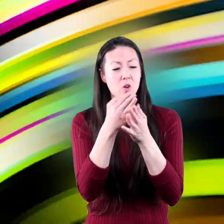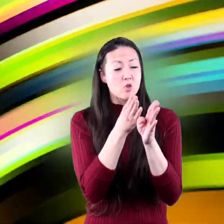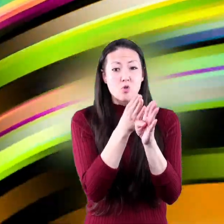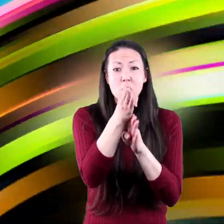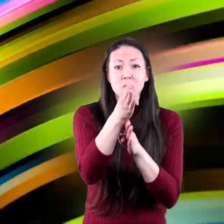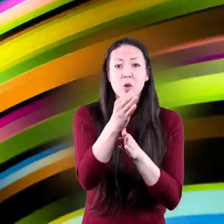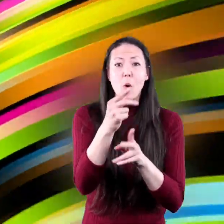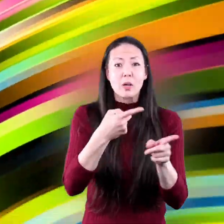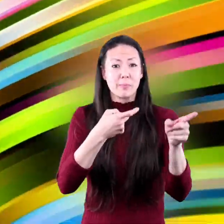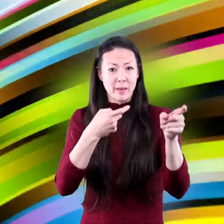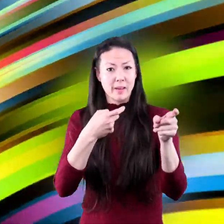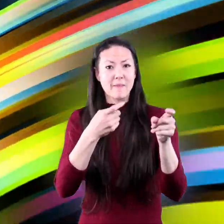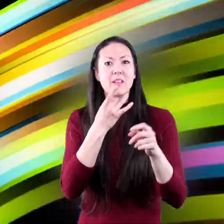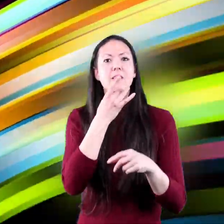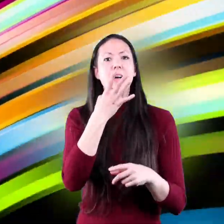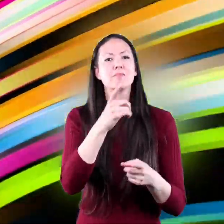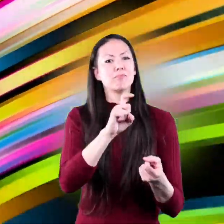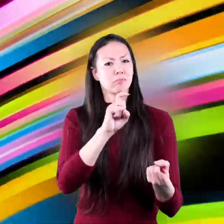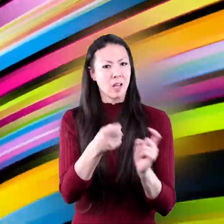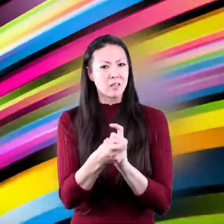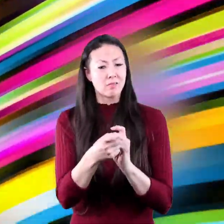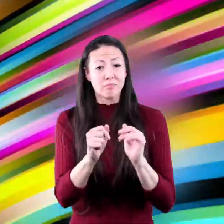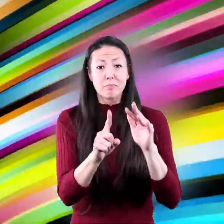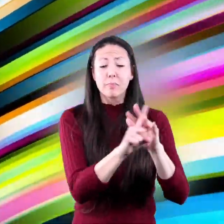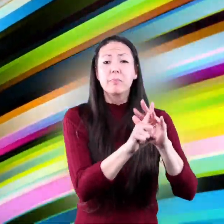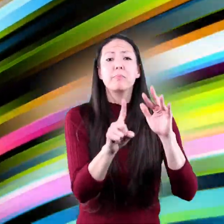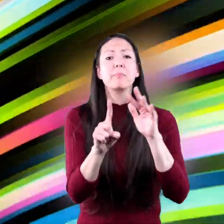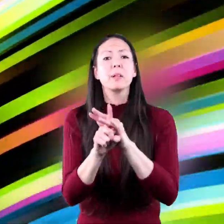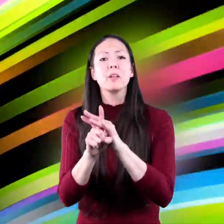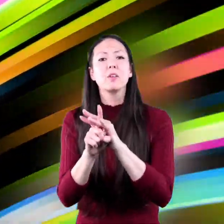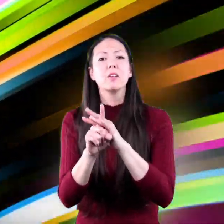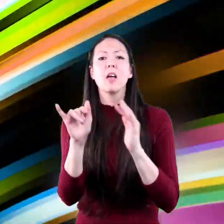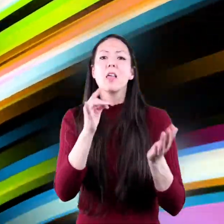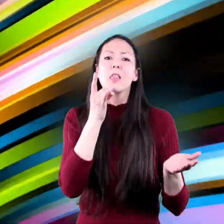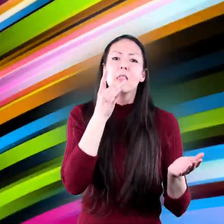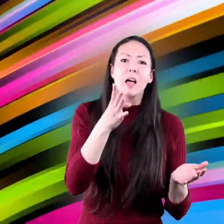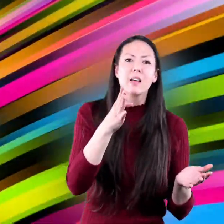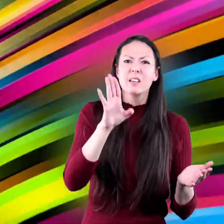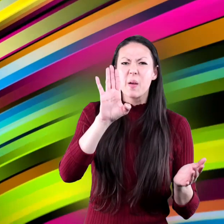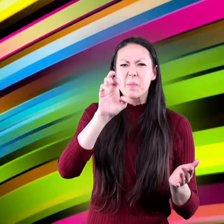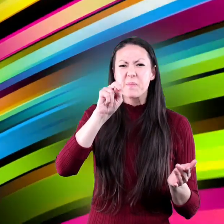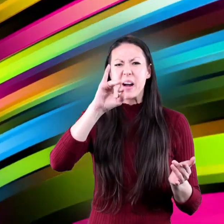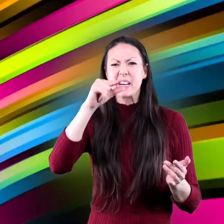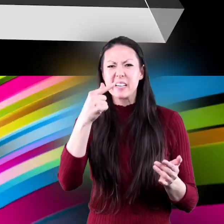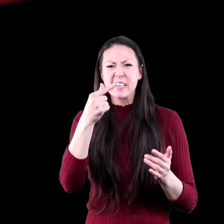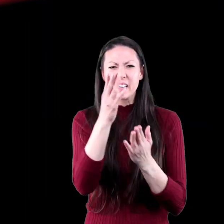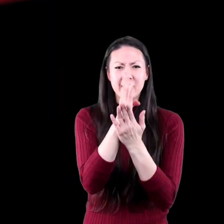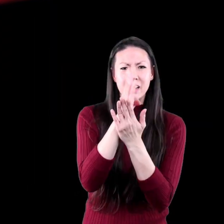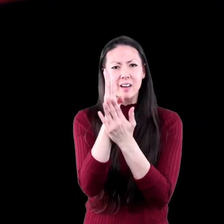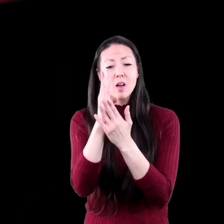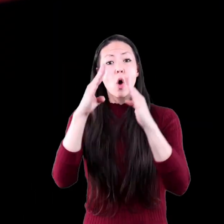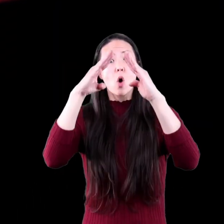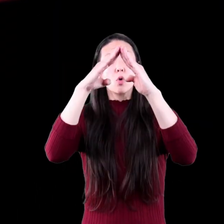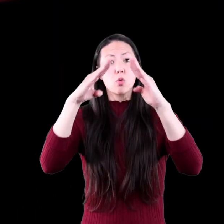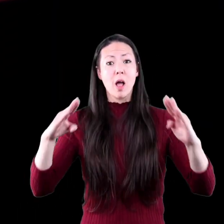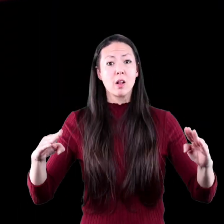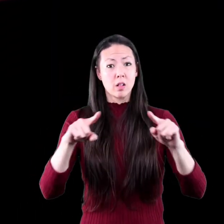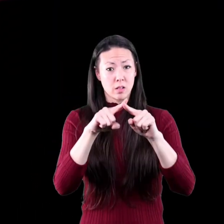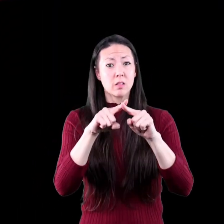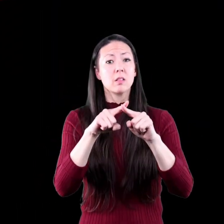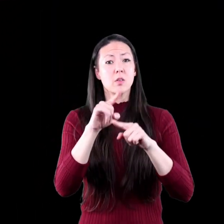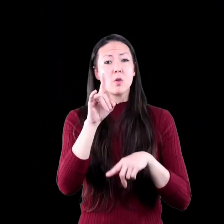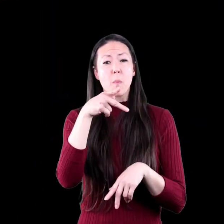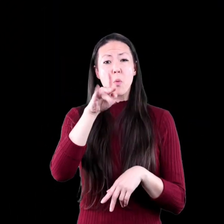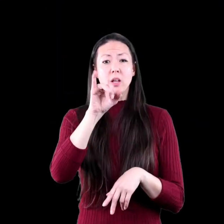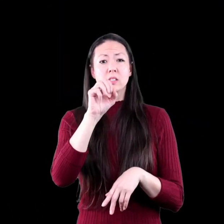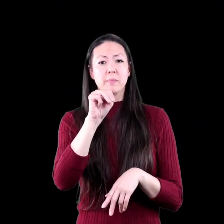and speed of the light changes. It can even appear like the light is bending. A triangular prism is